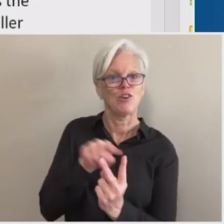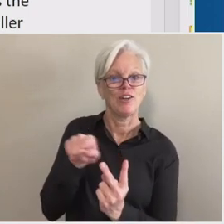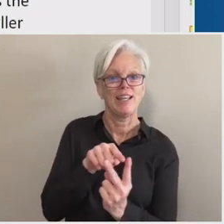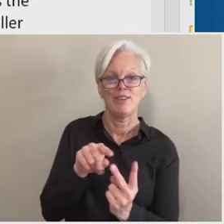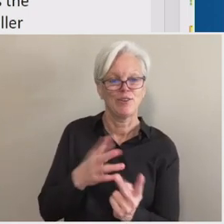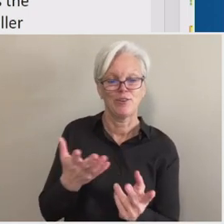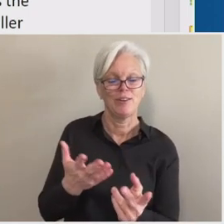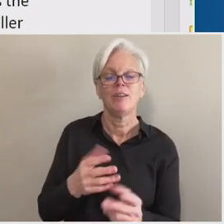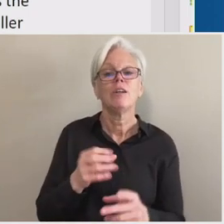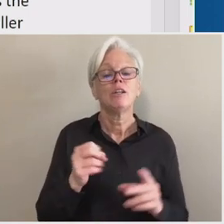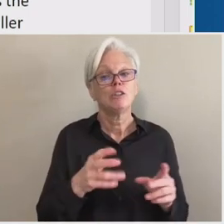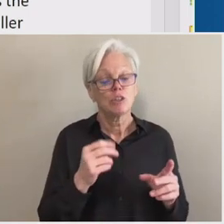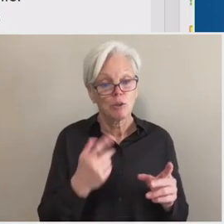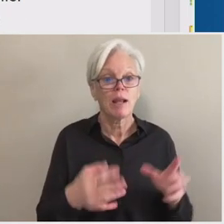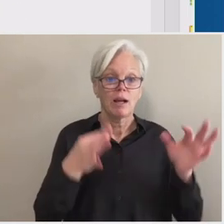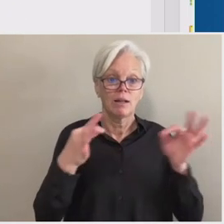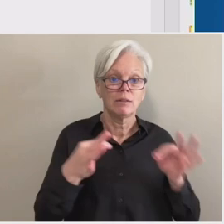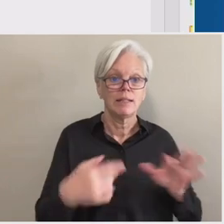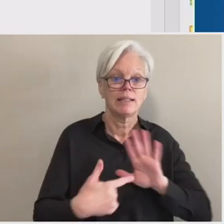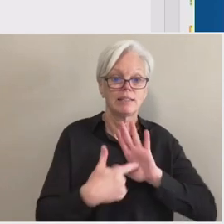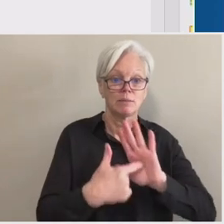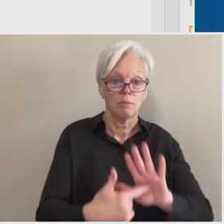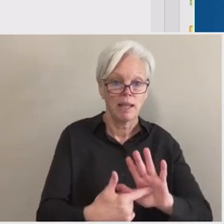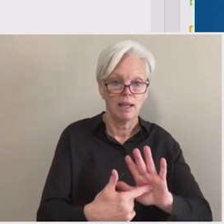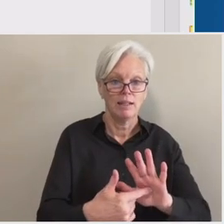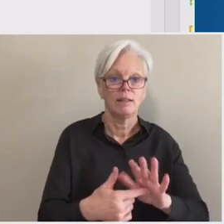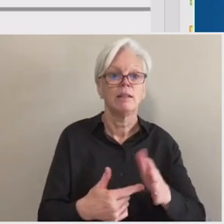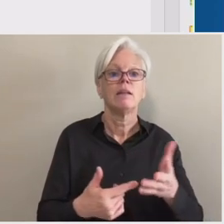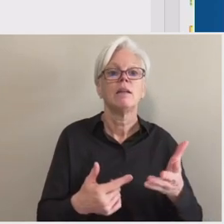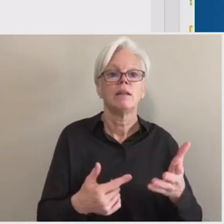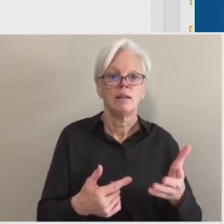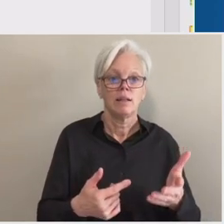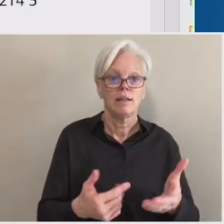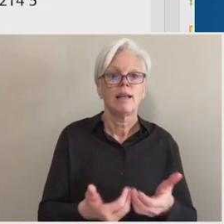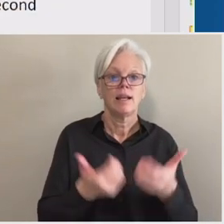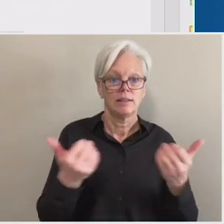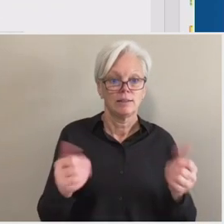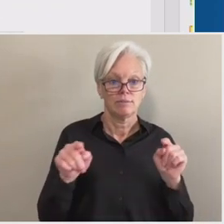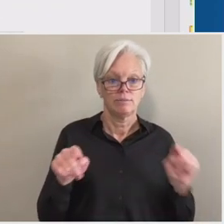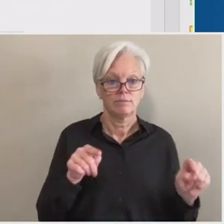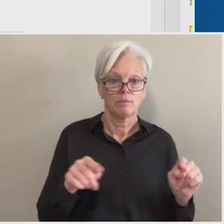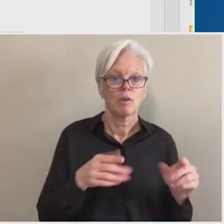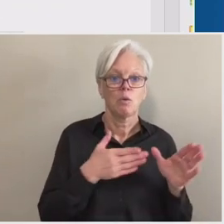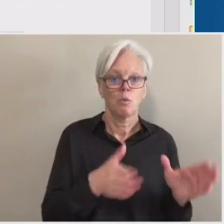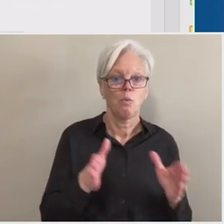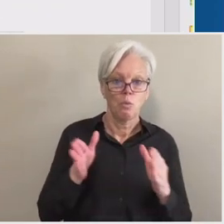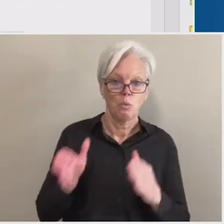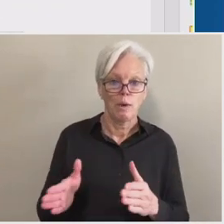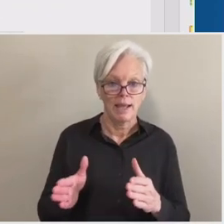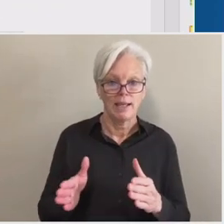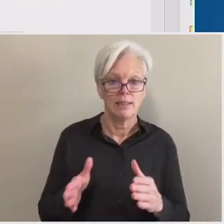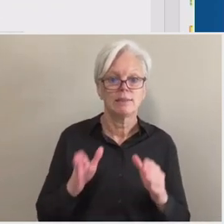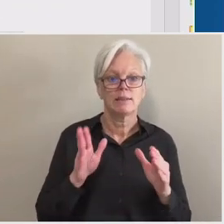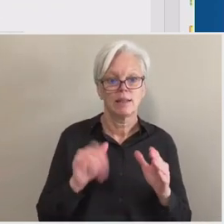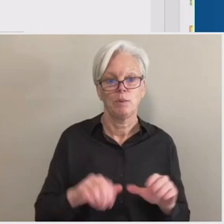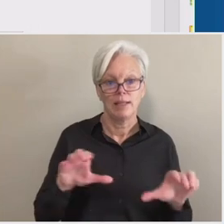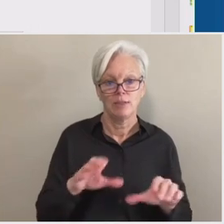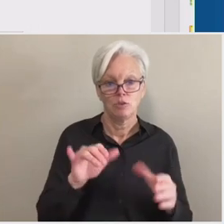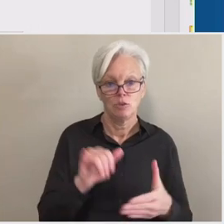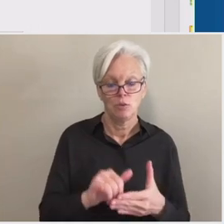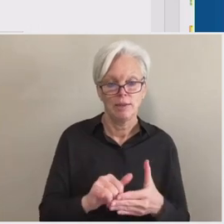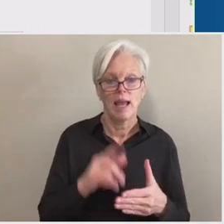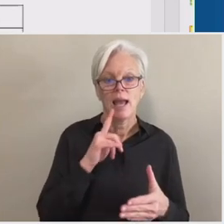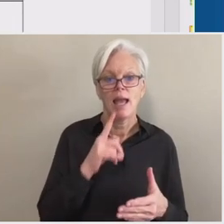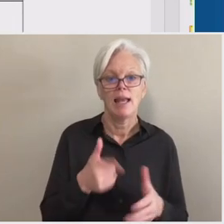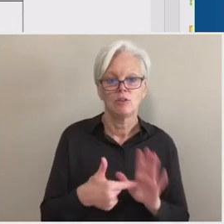through an example that distinguishes between the two ways that this can be done and to express